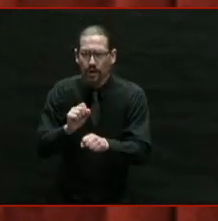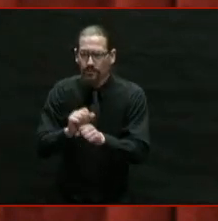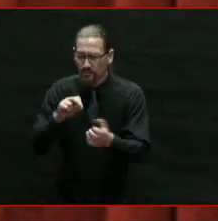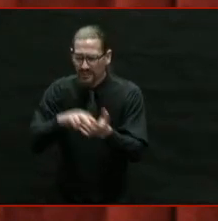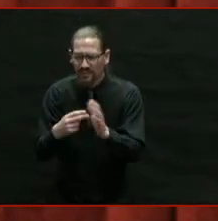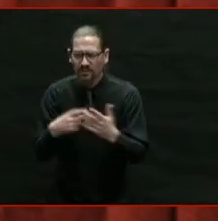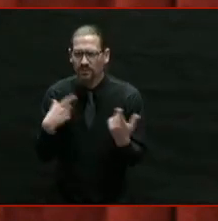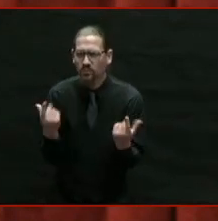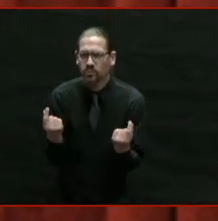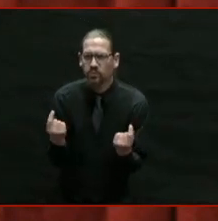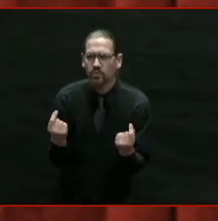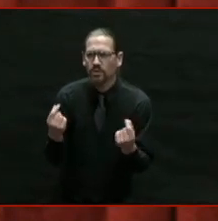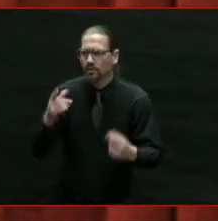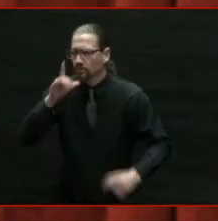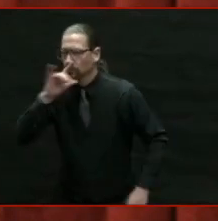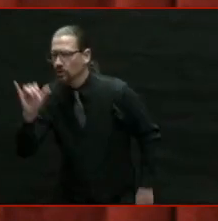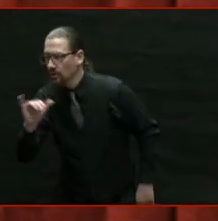that come?